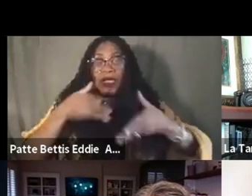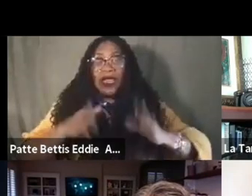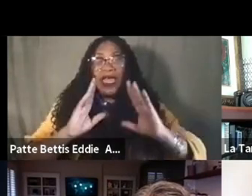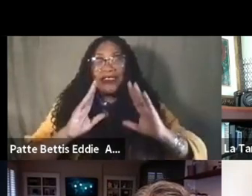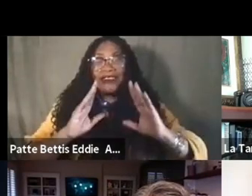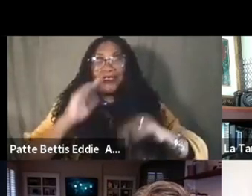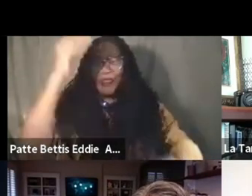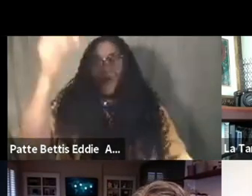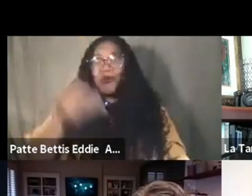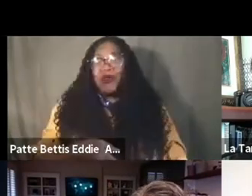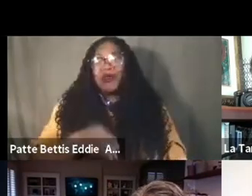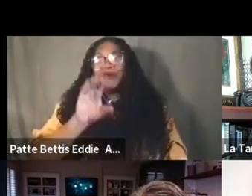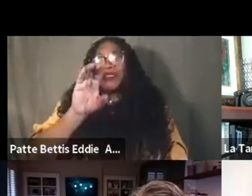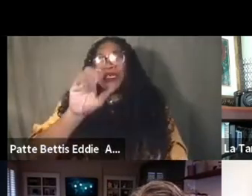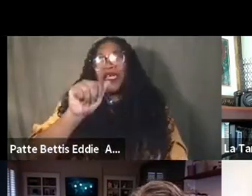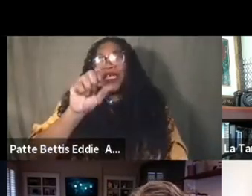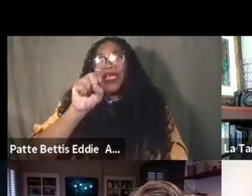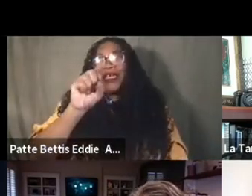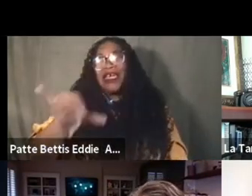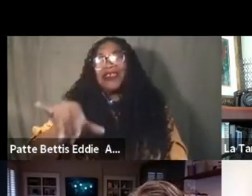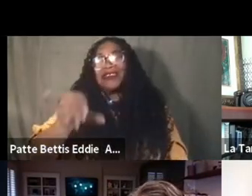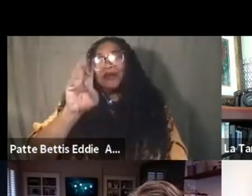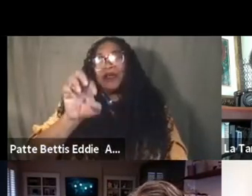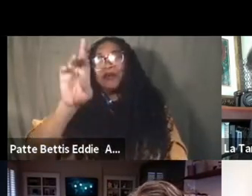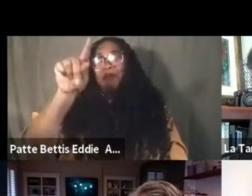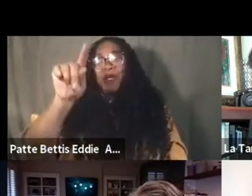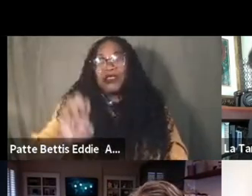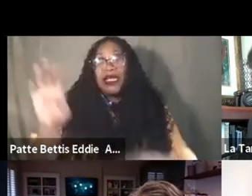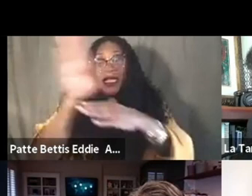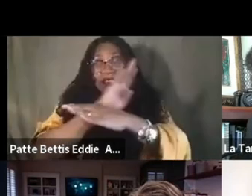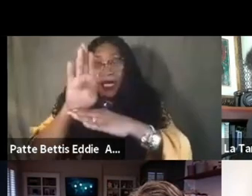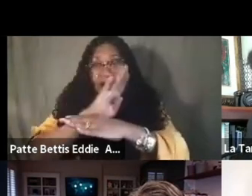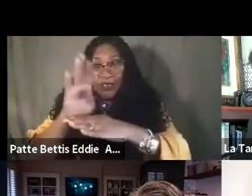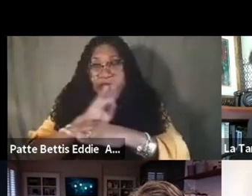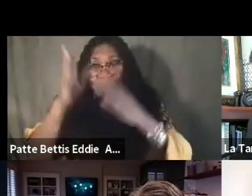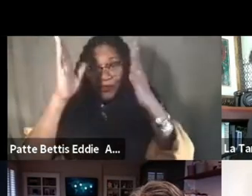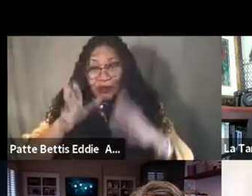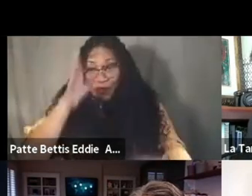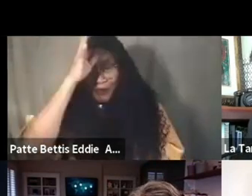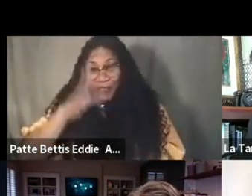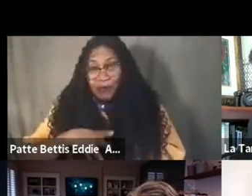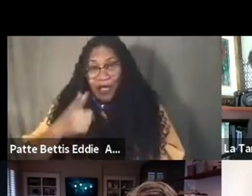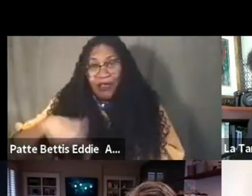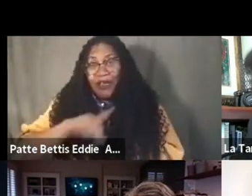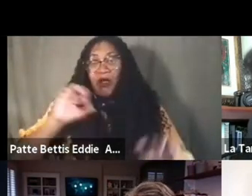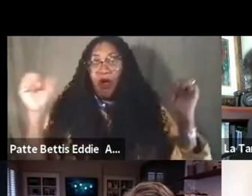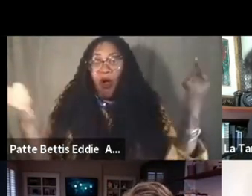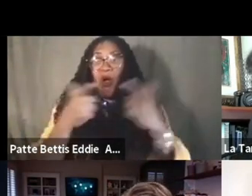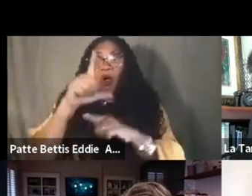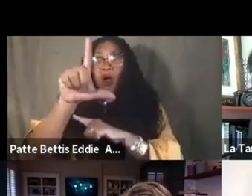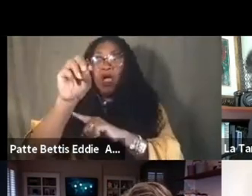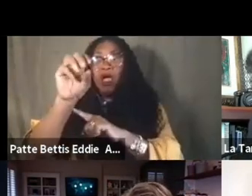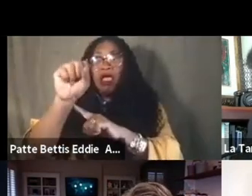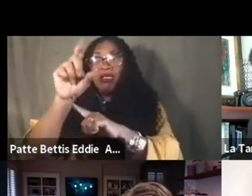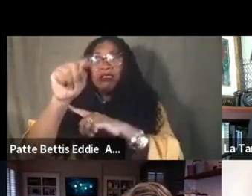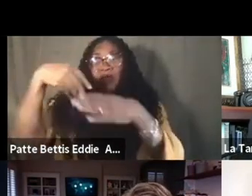casey barge he's an alternative songwriter performer and entrepreneur he co-founded aloof all all's lost outside our fantasy